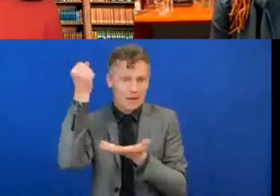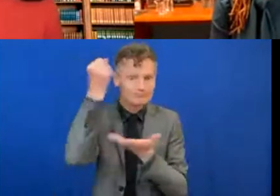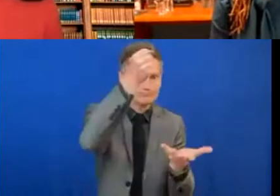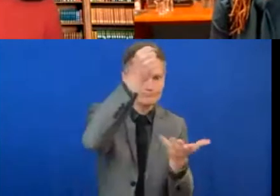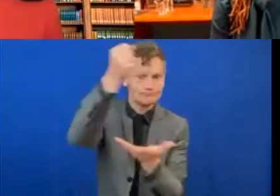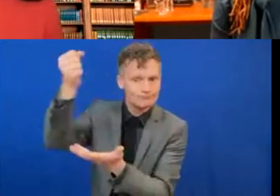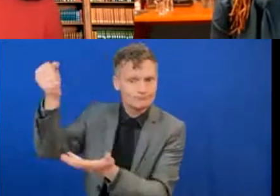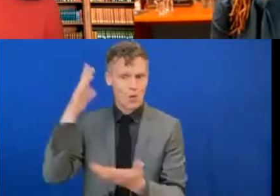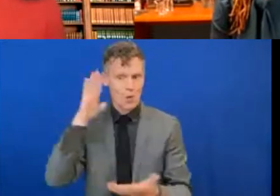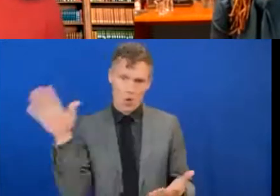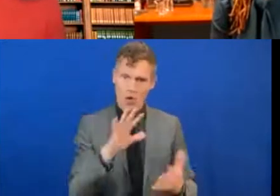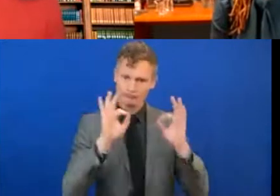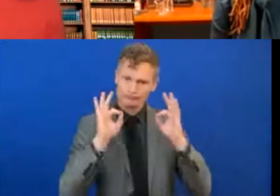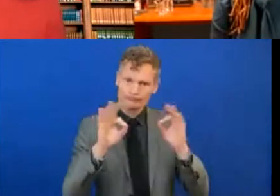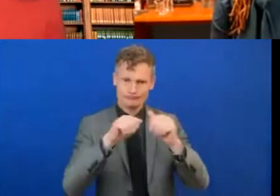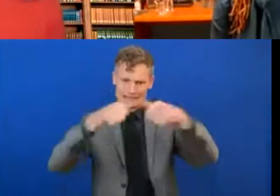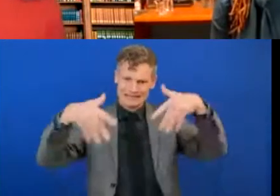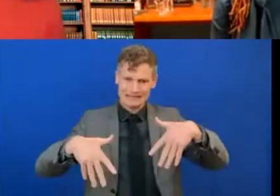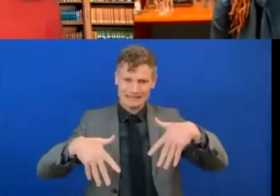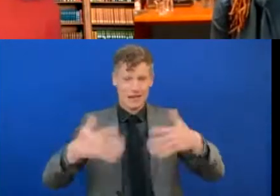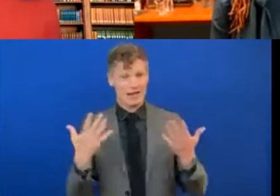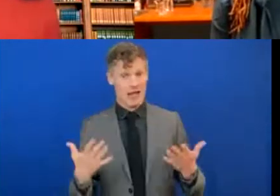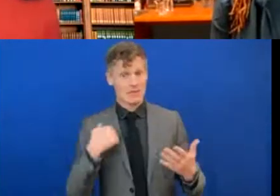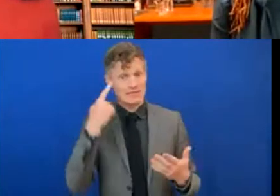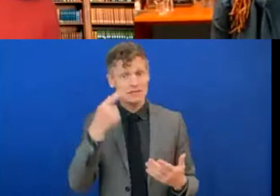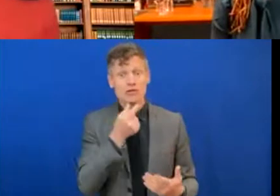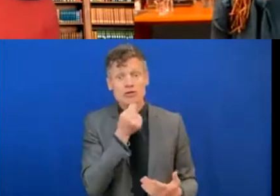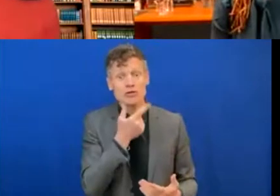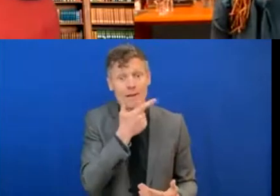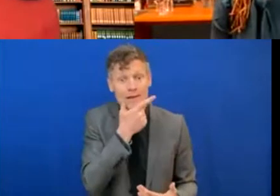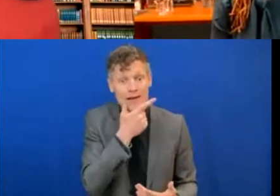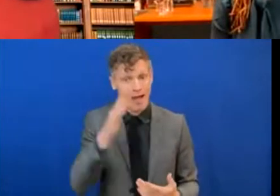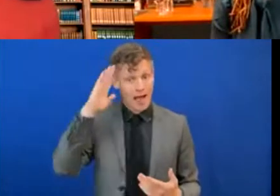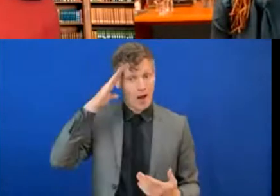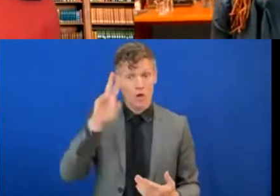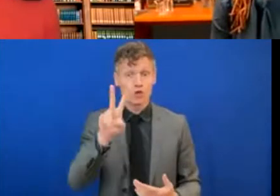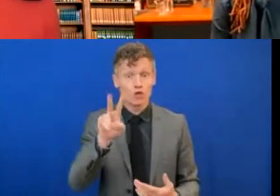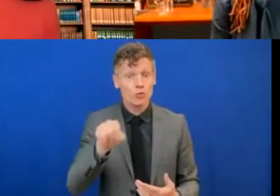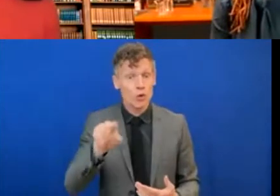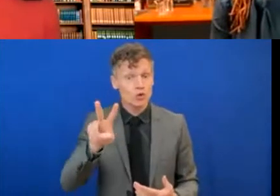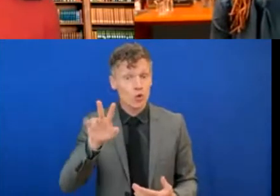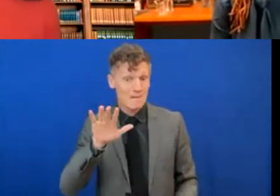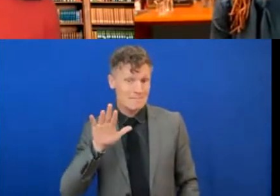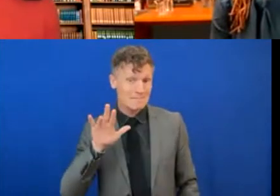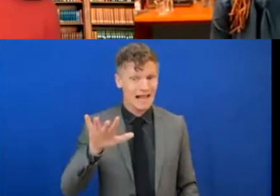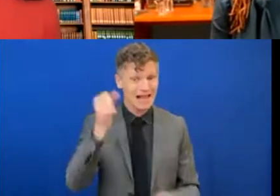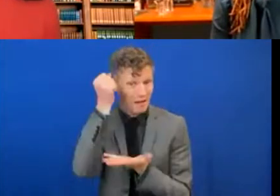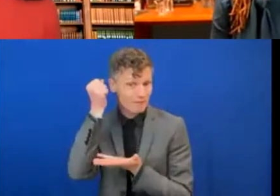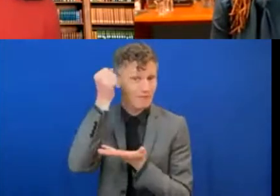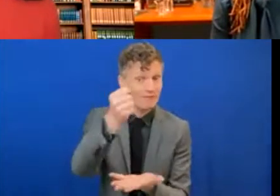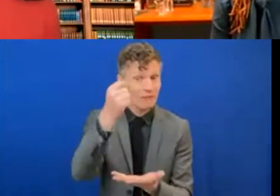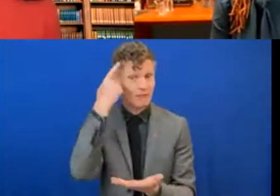invest an entire 2.2 million into an online resource program for teaching.